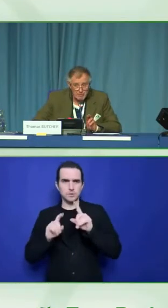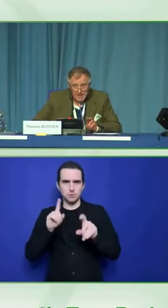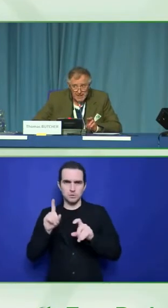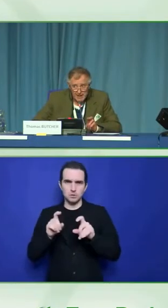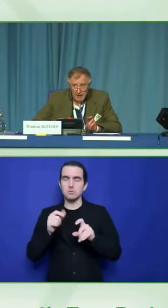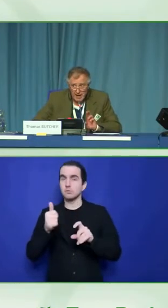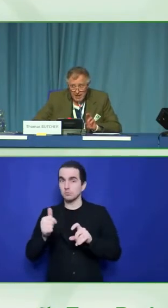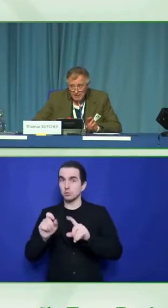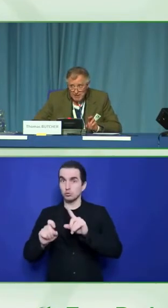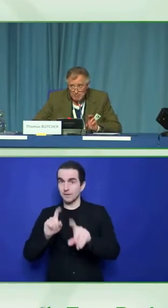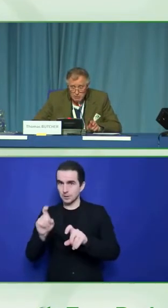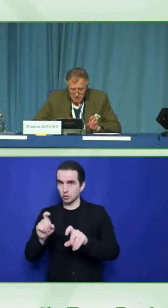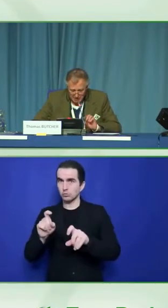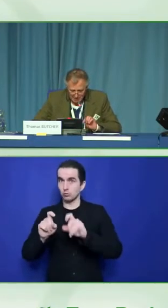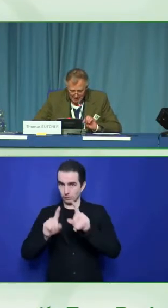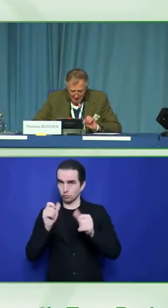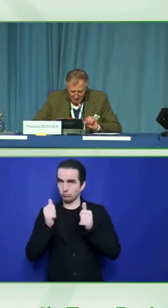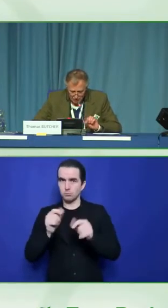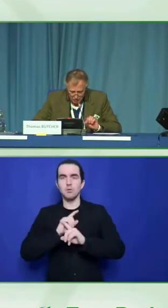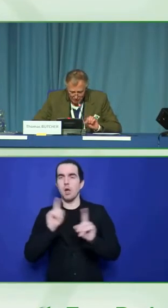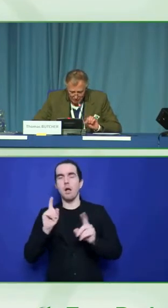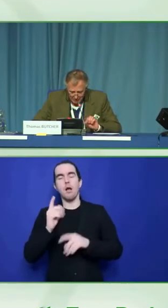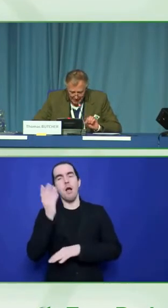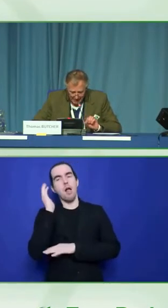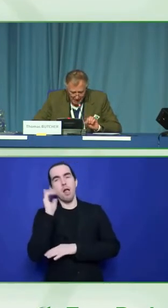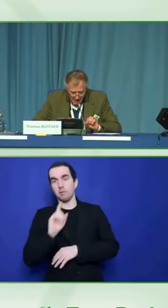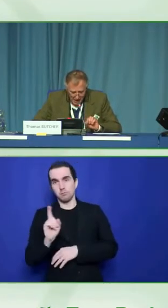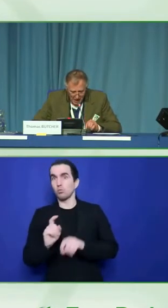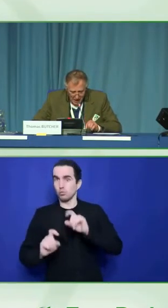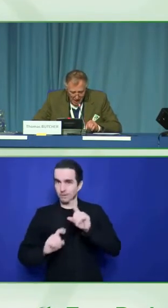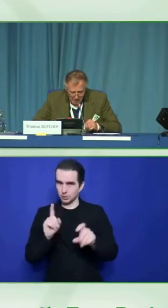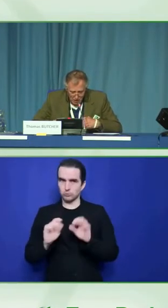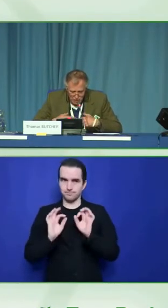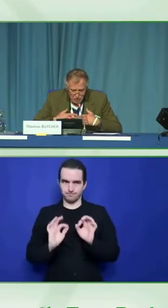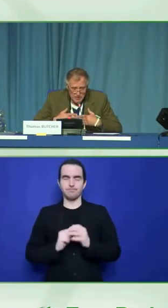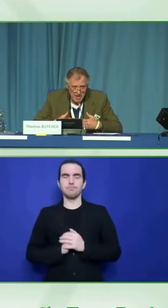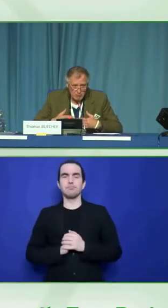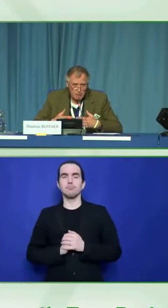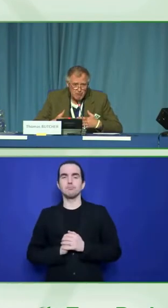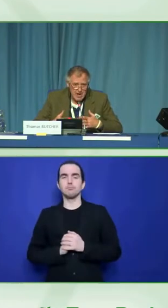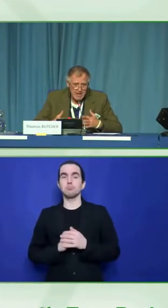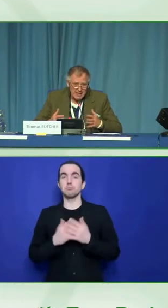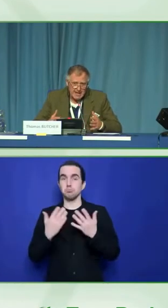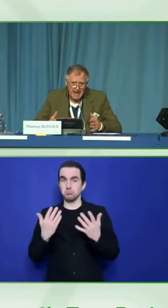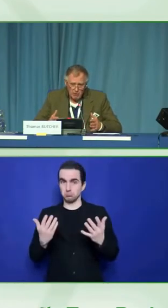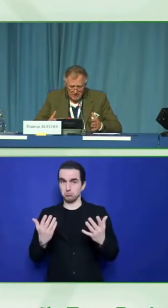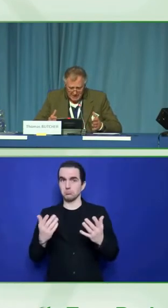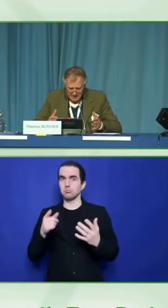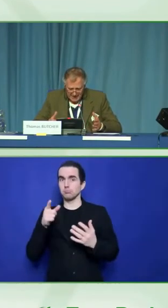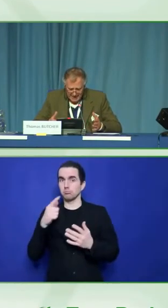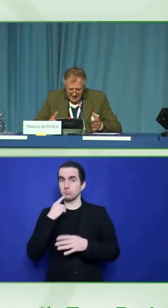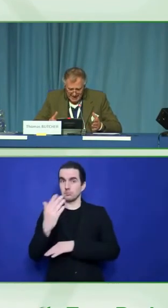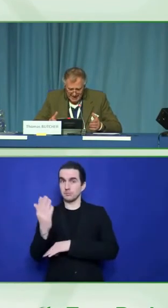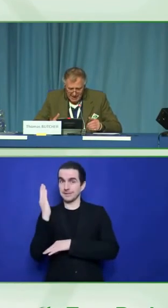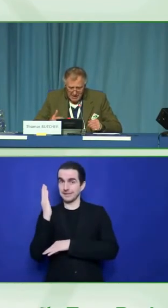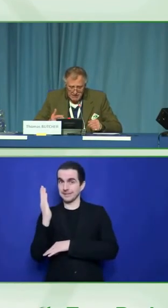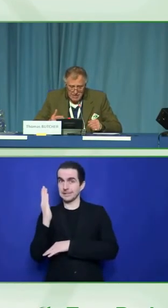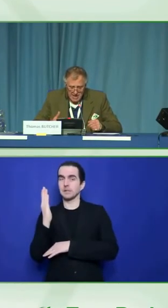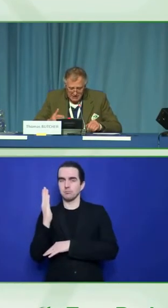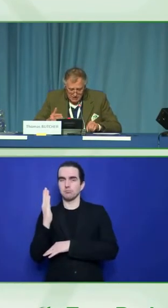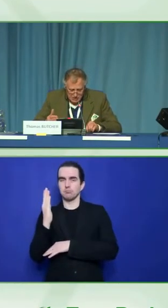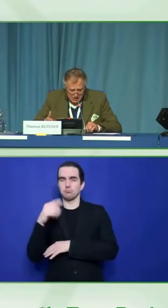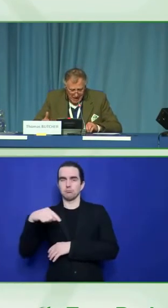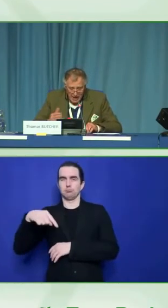controlled from here, and I think most of them are being controlled from here, could you say really loudly and clearly,